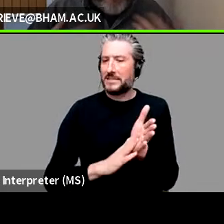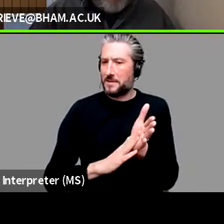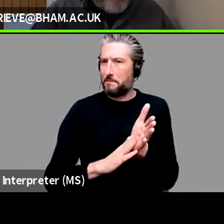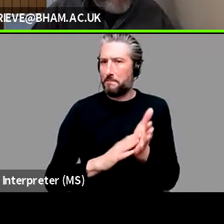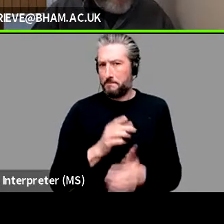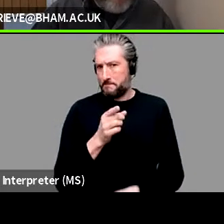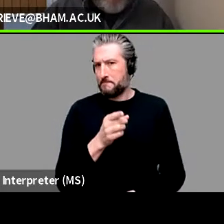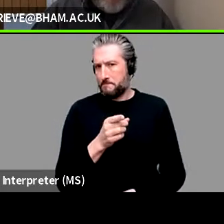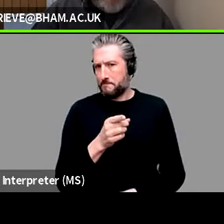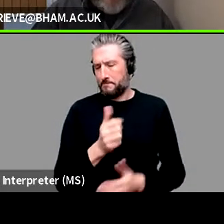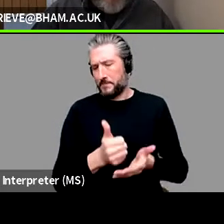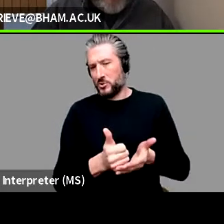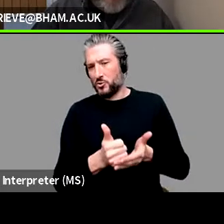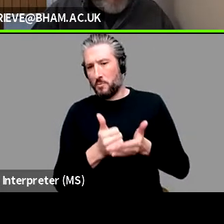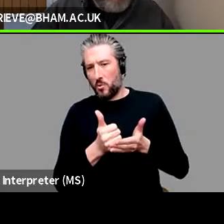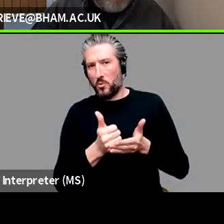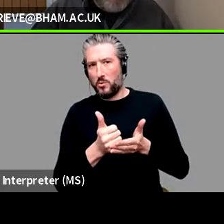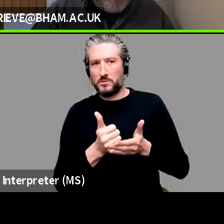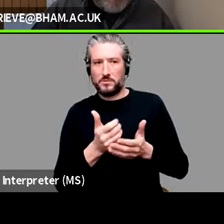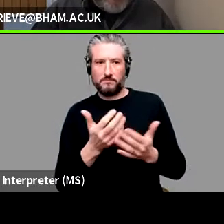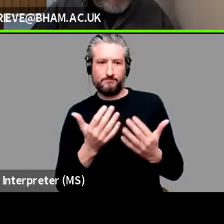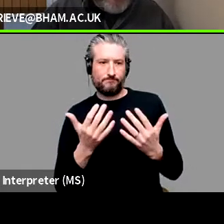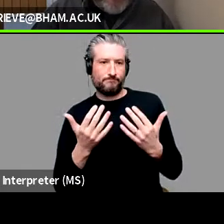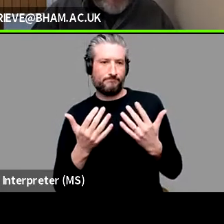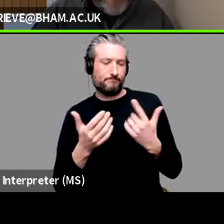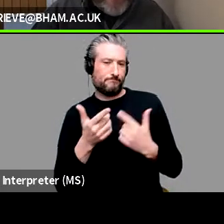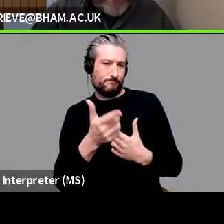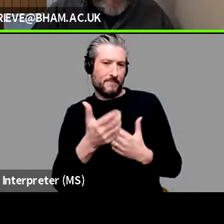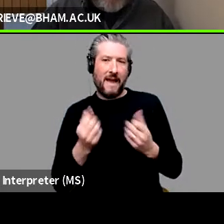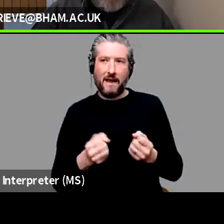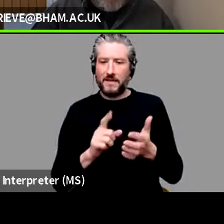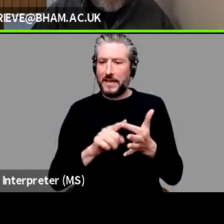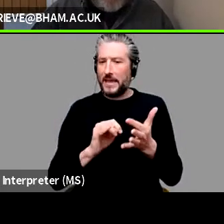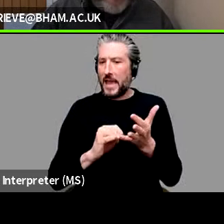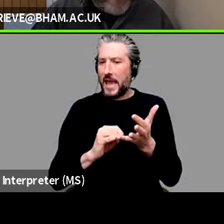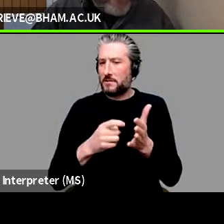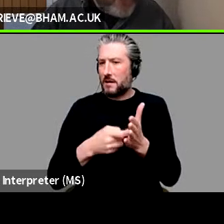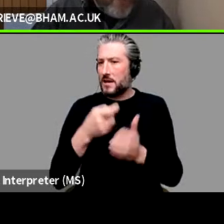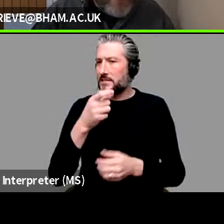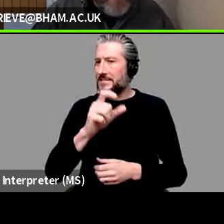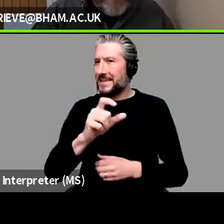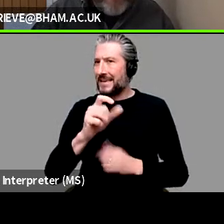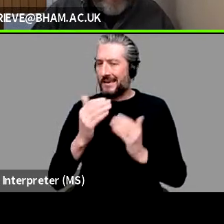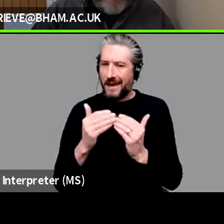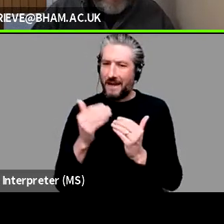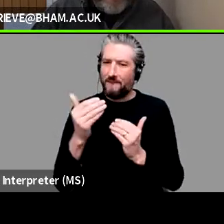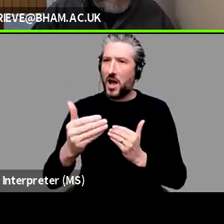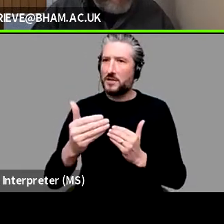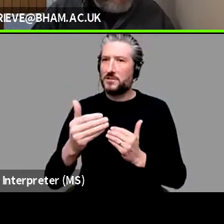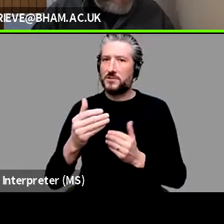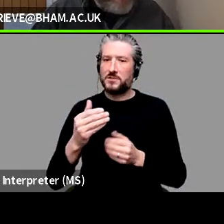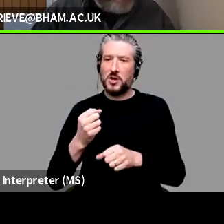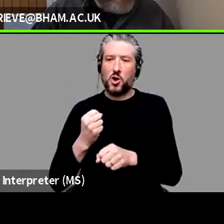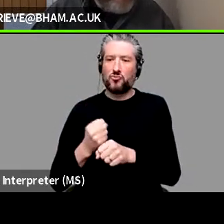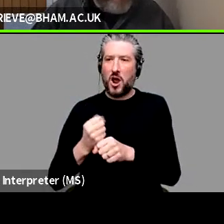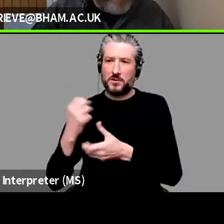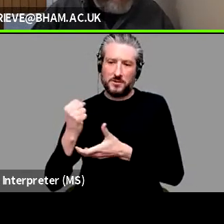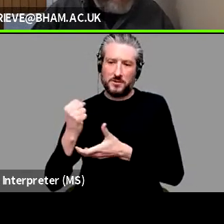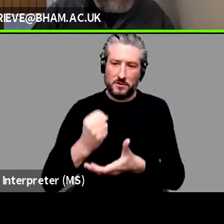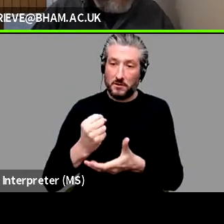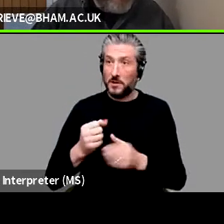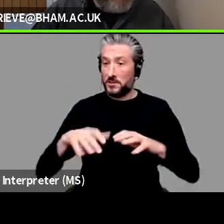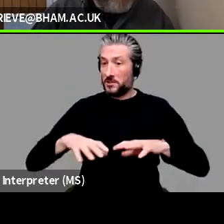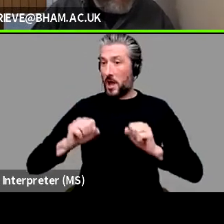helping to support this with his recent ERC advanced grants. So that's actually just started this month on sign sign languages,